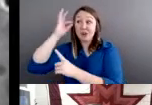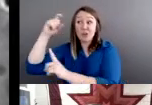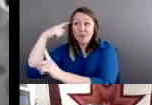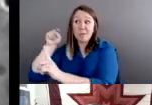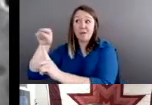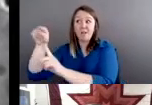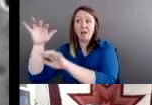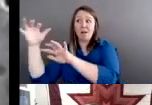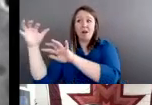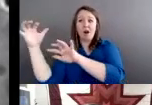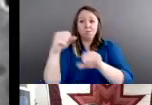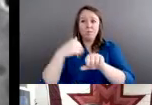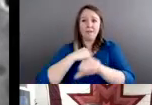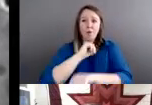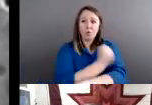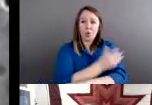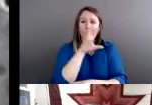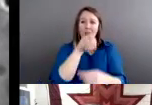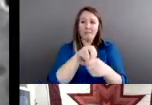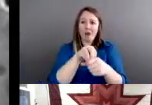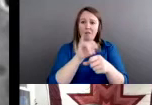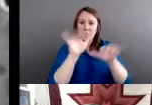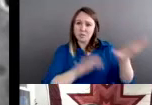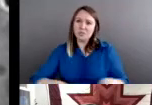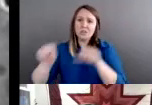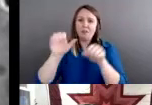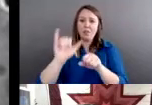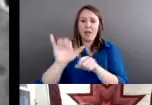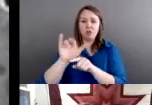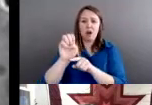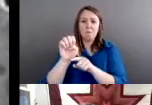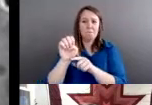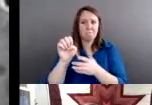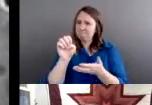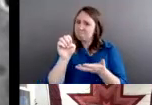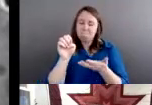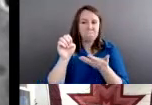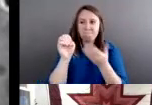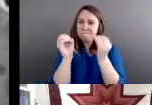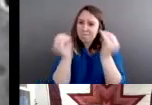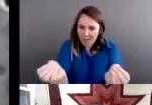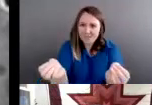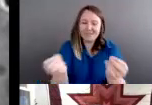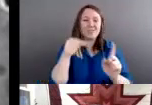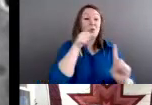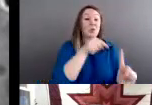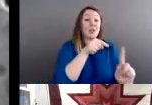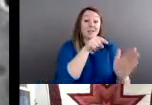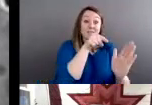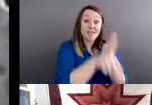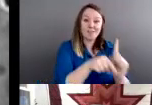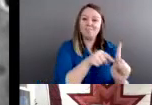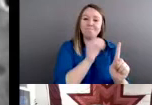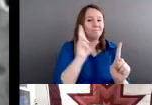And so Crow Dog was not executed and in fact returned to this community. But